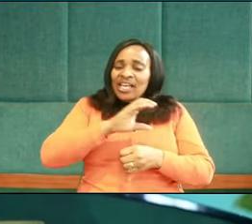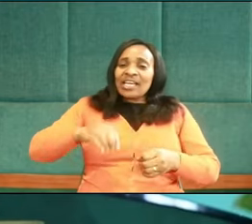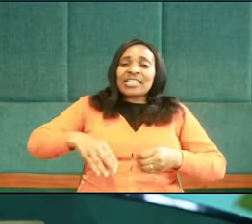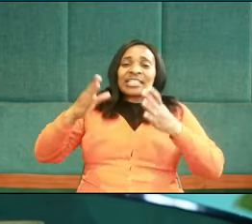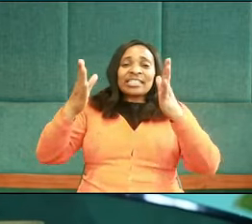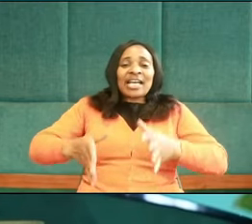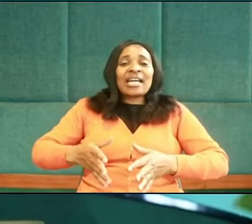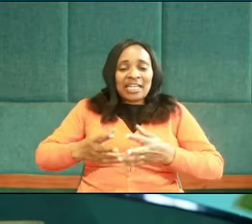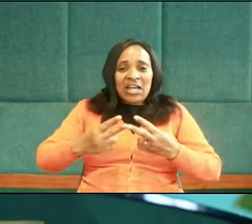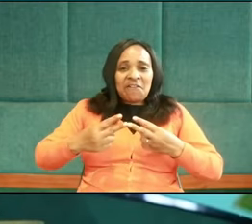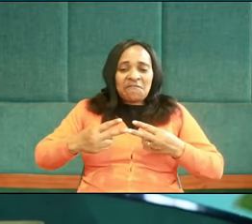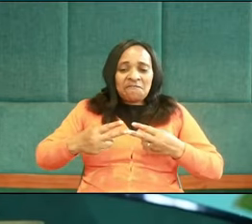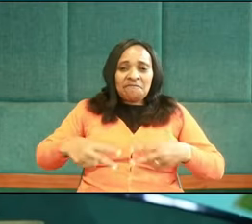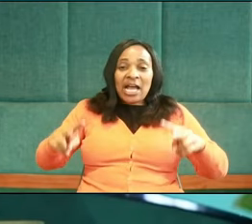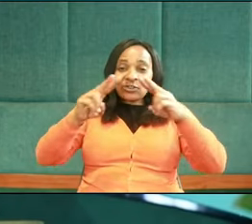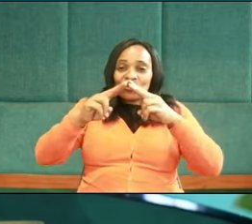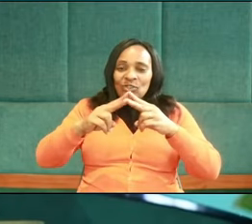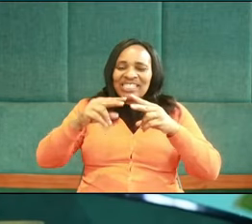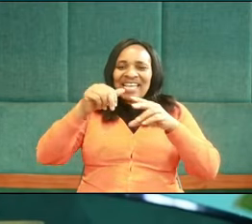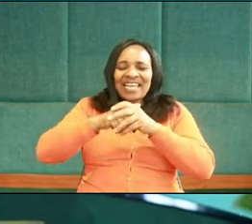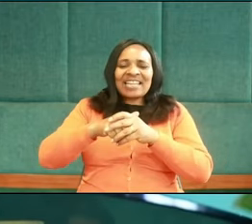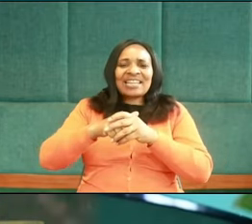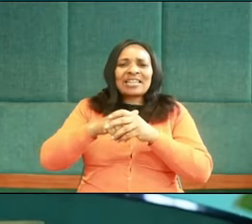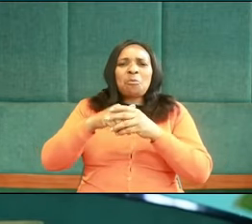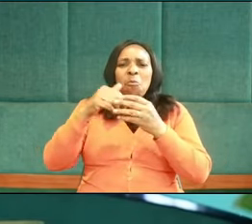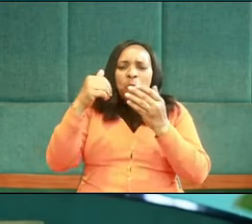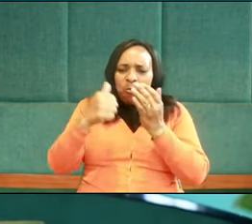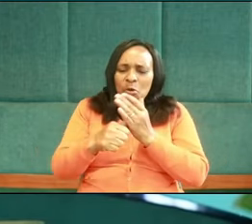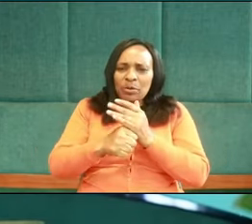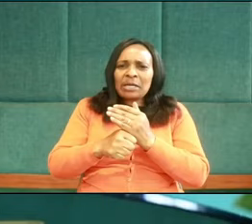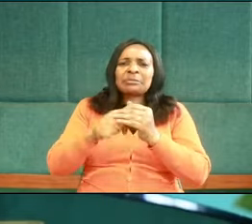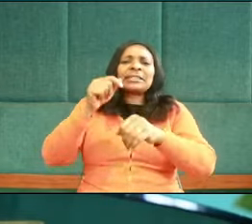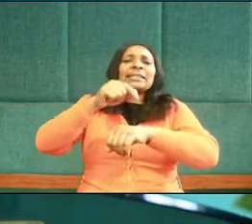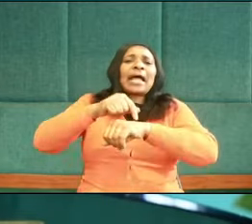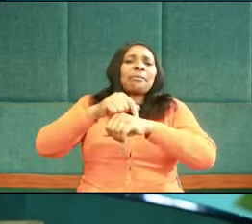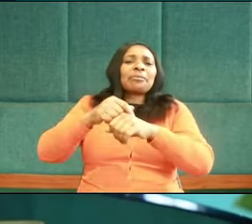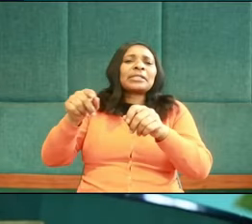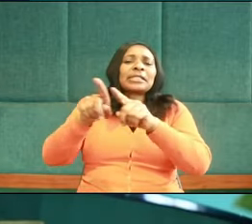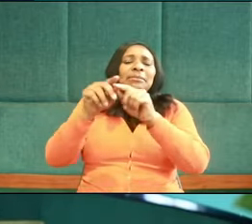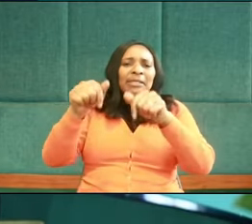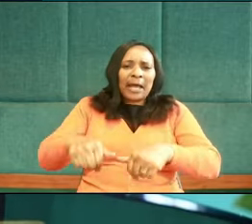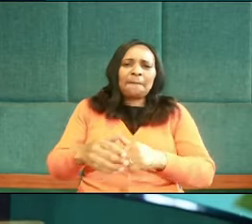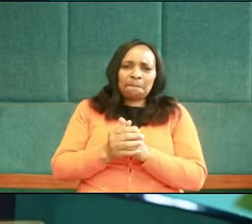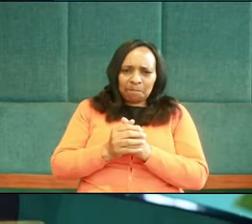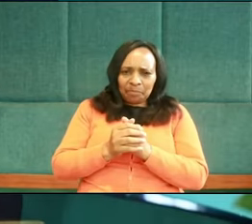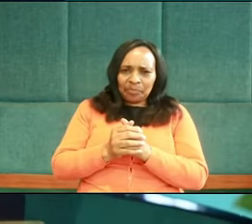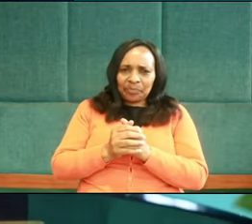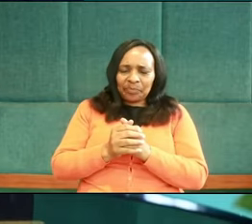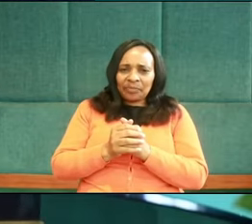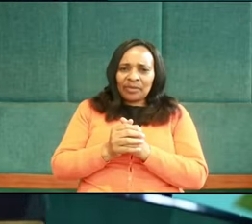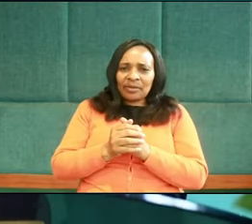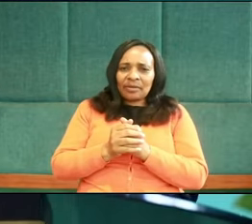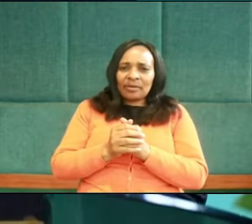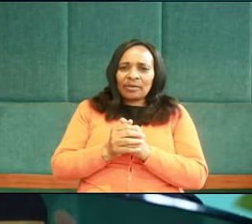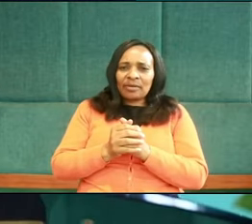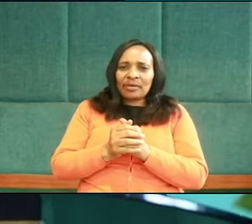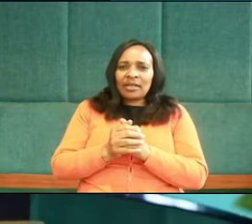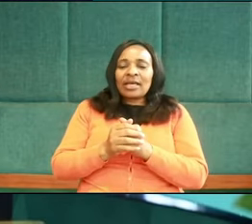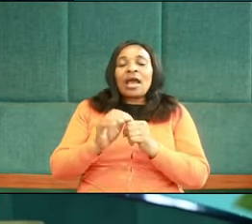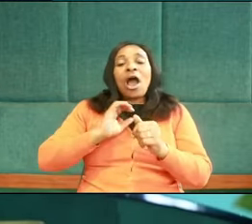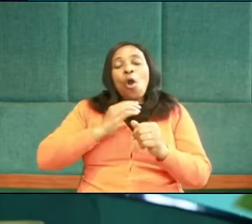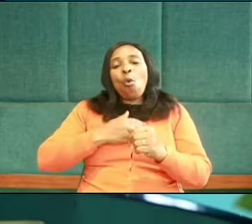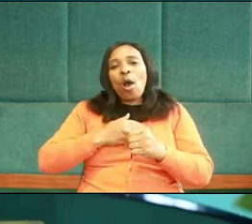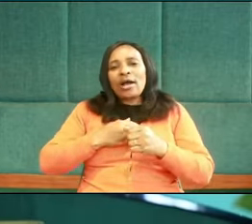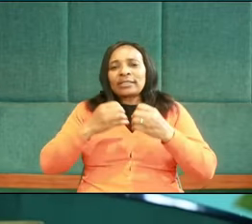in turbulent times. Christian virtues in turbulent times. And our